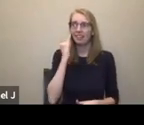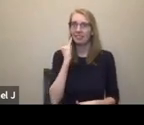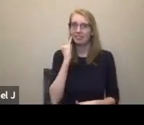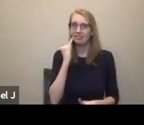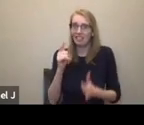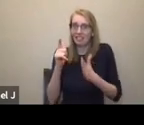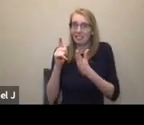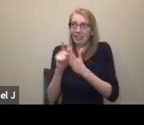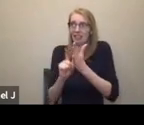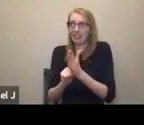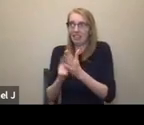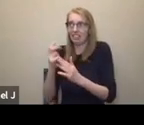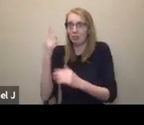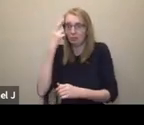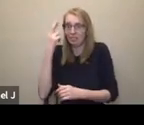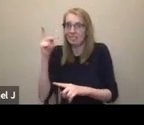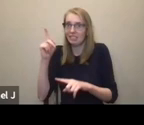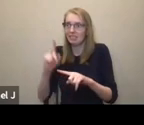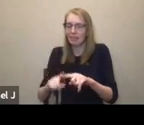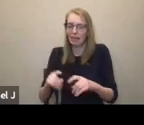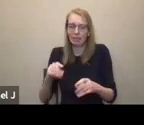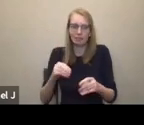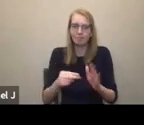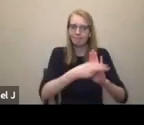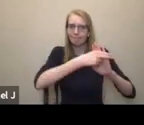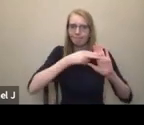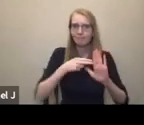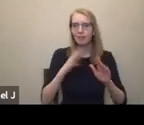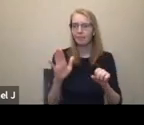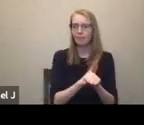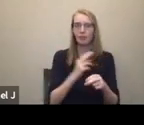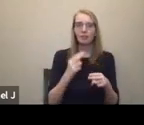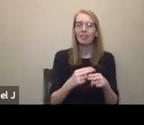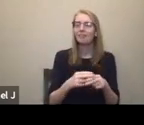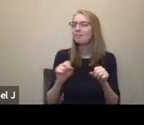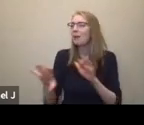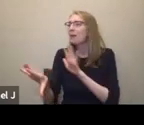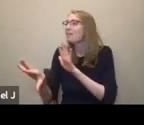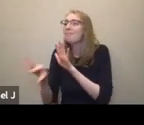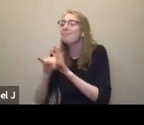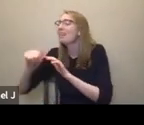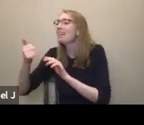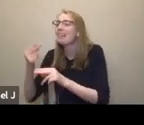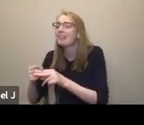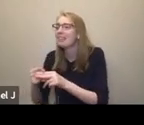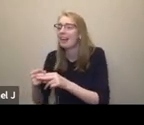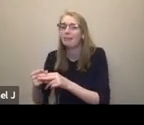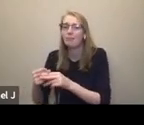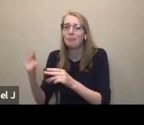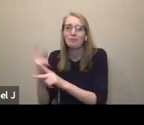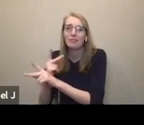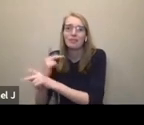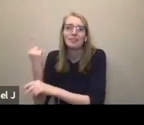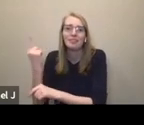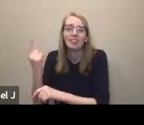guardianship, all the things that happen legally, you can just, what do you want your stage name to be? So my point is, please just respect us as